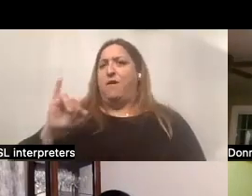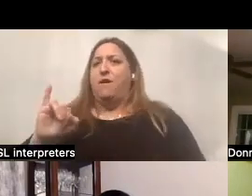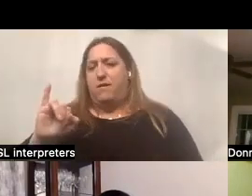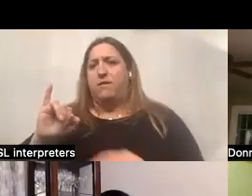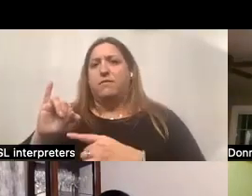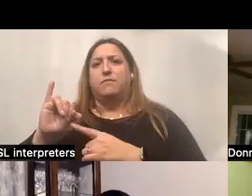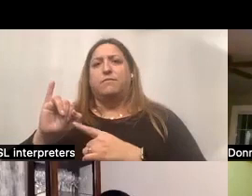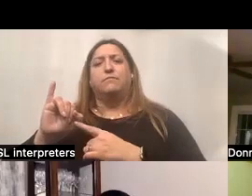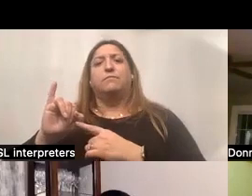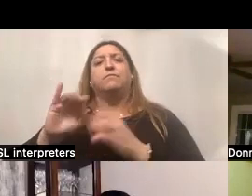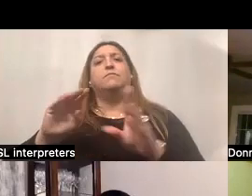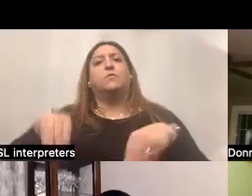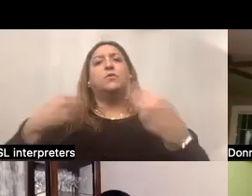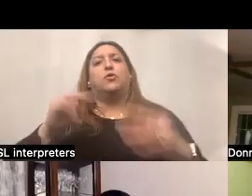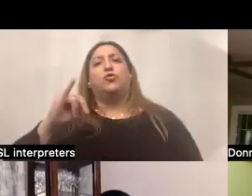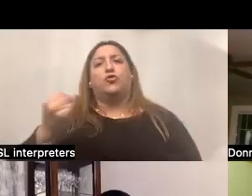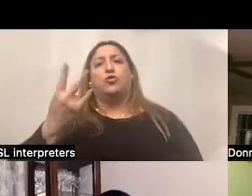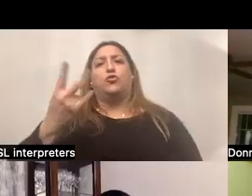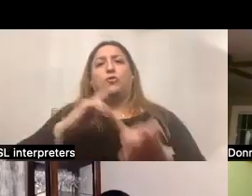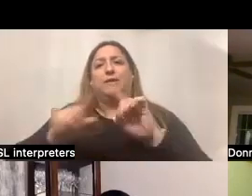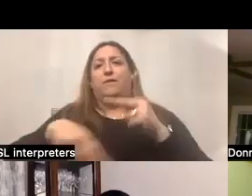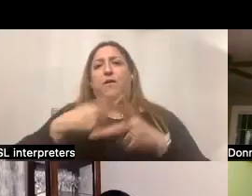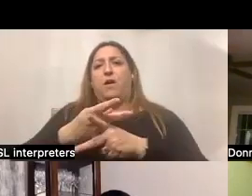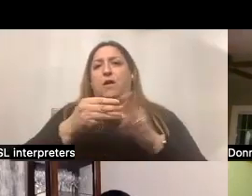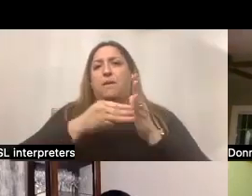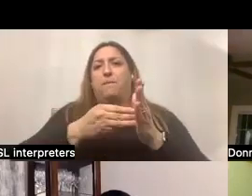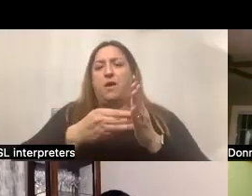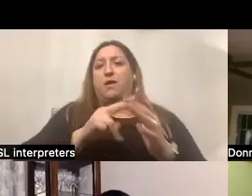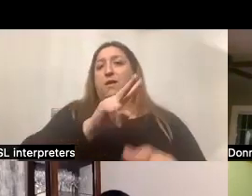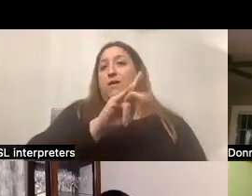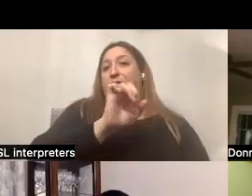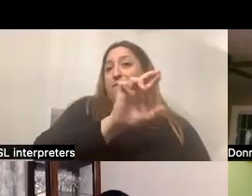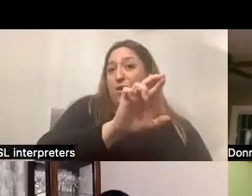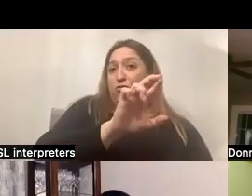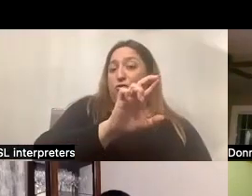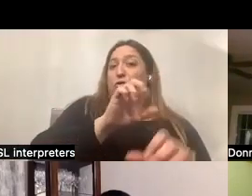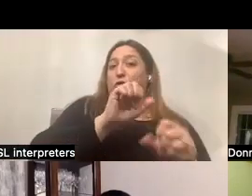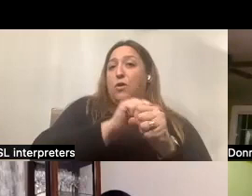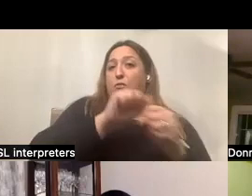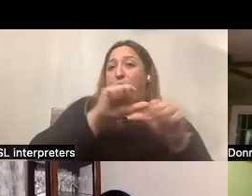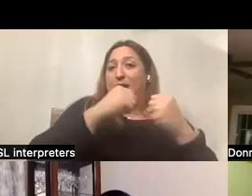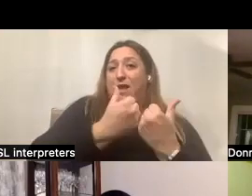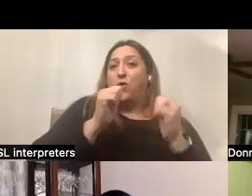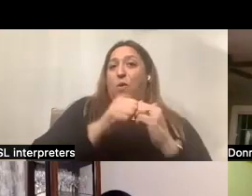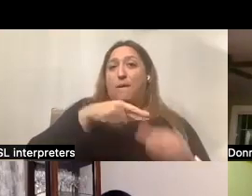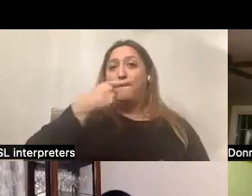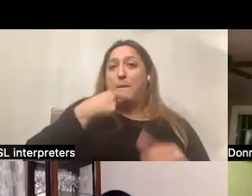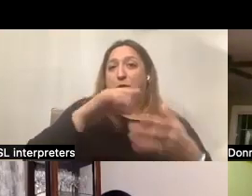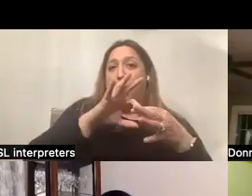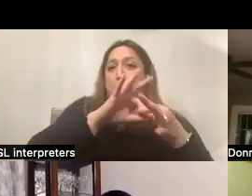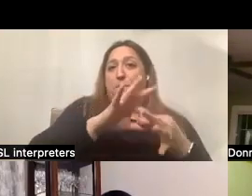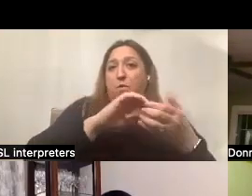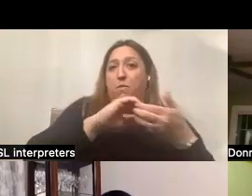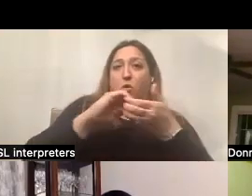delivered in New Jersey using two different models, the vendor fiscal employer agent model with public partnerships or the